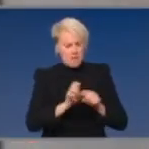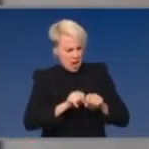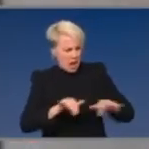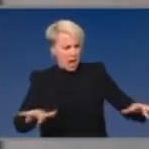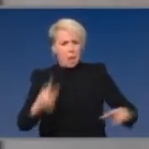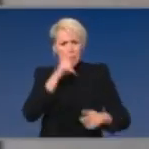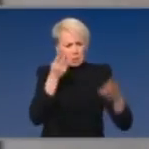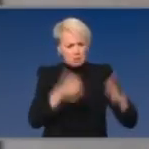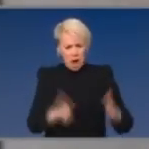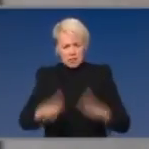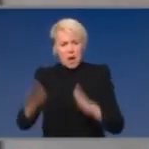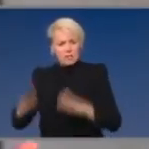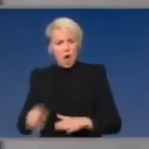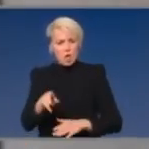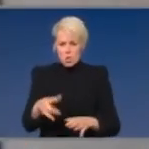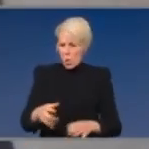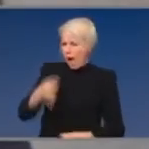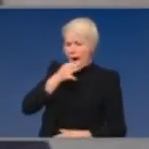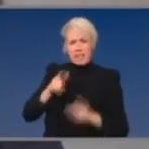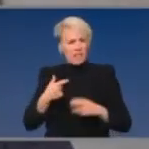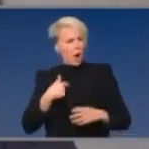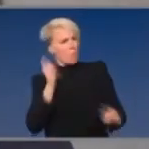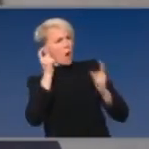we need to focus on what the real issues are here and it's not when the next election is.